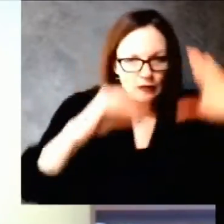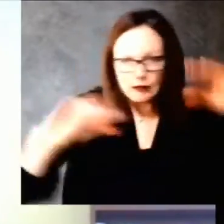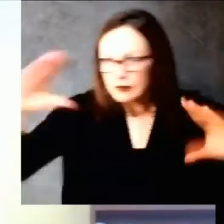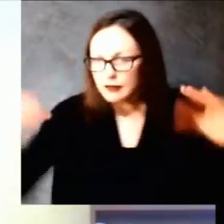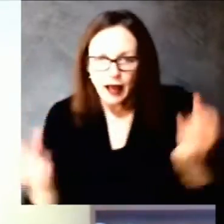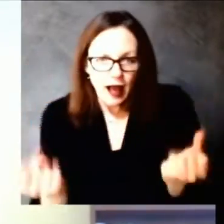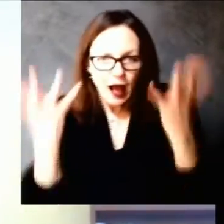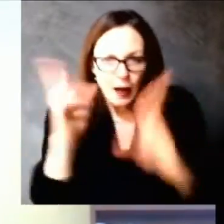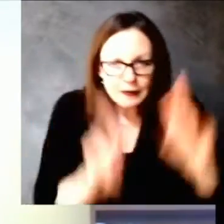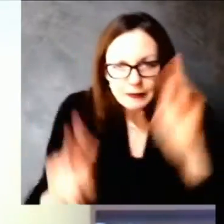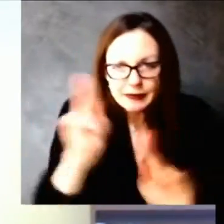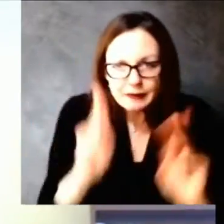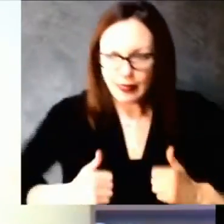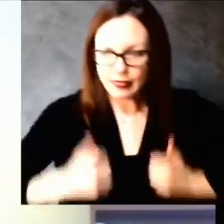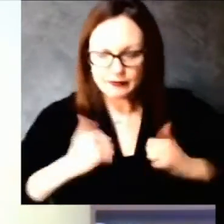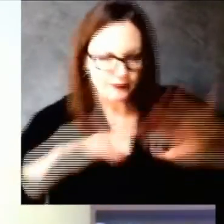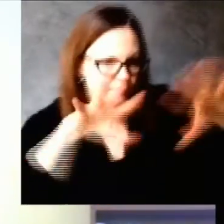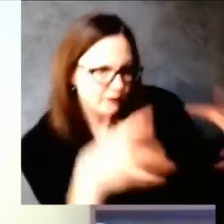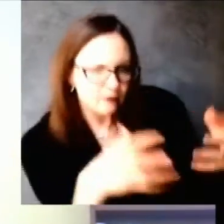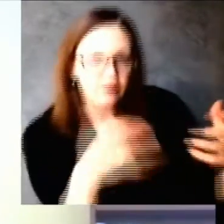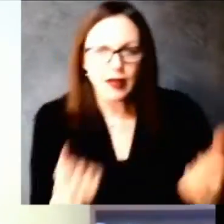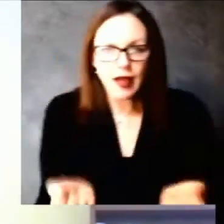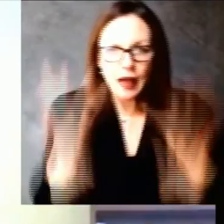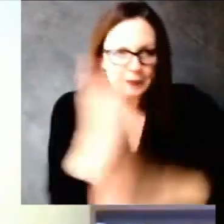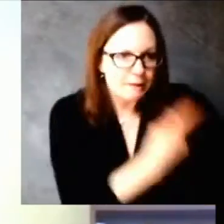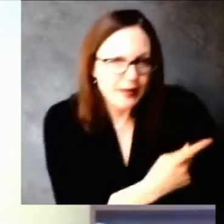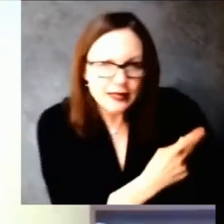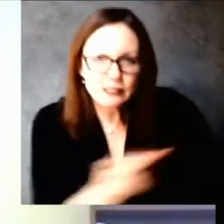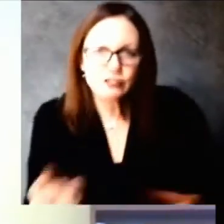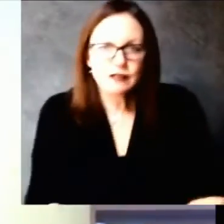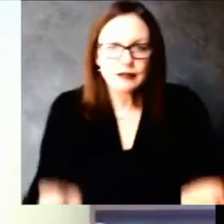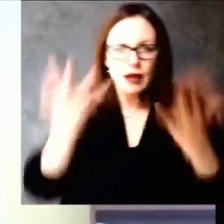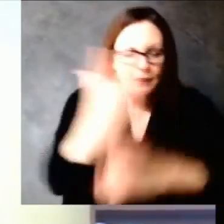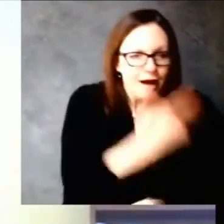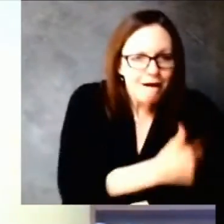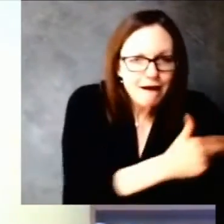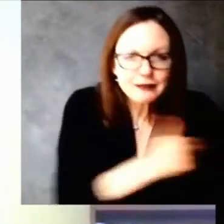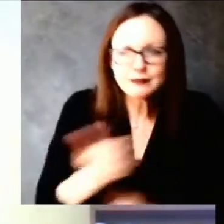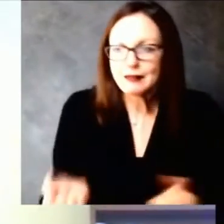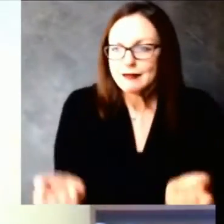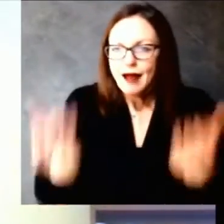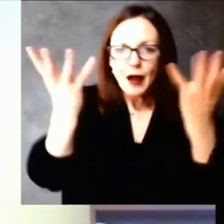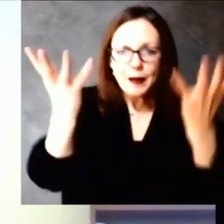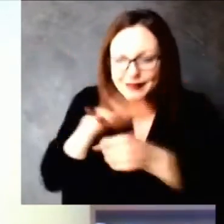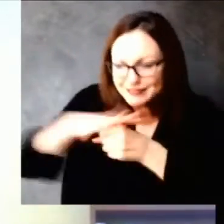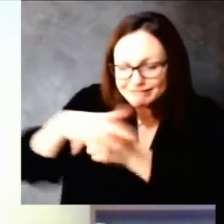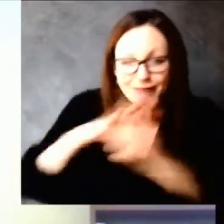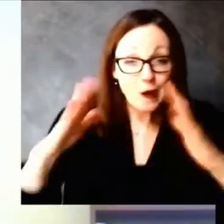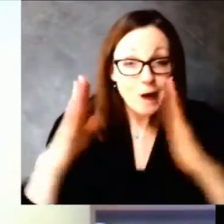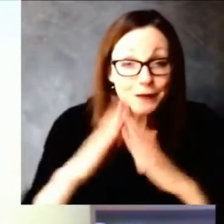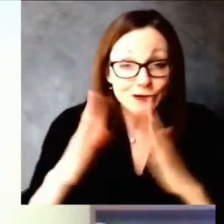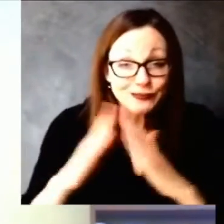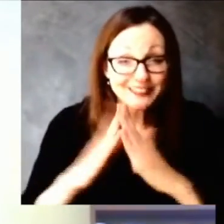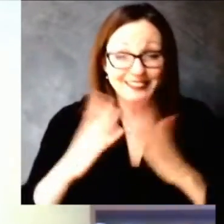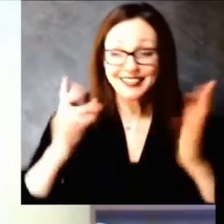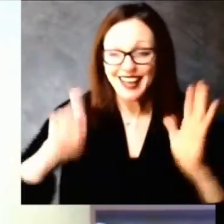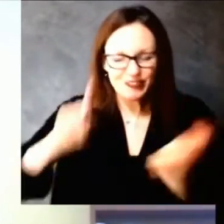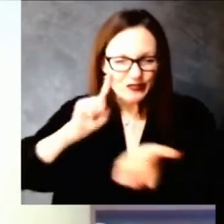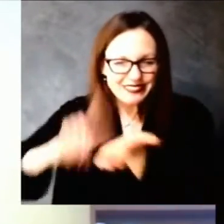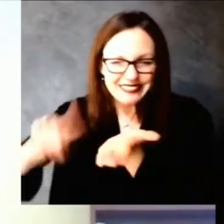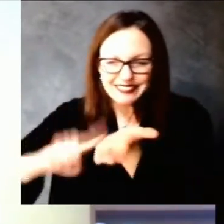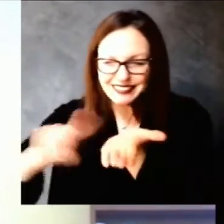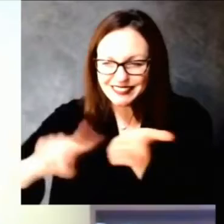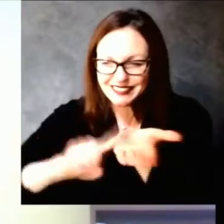as we continue to get that longer guarantee of allocations from the federal government we intend to run these multi-week